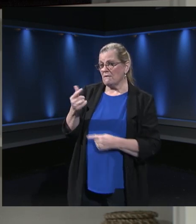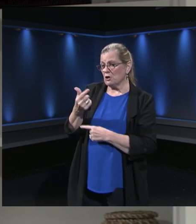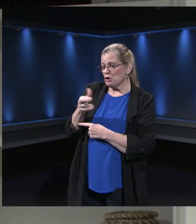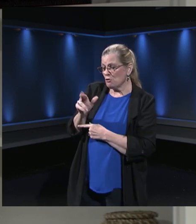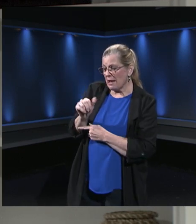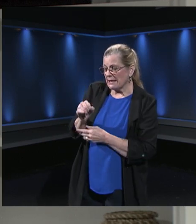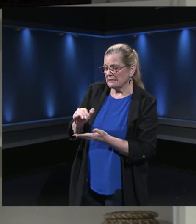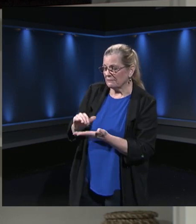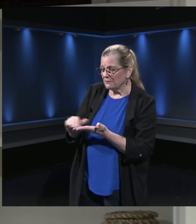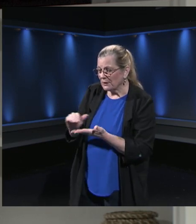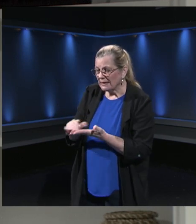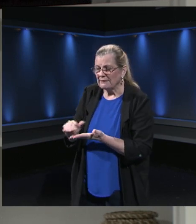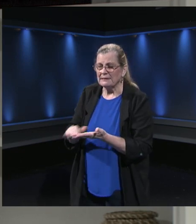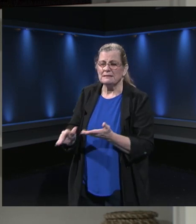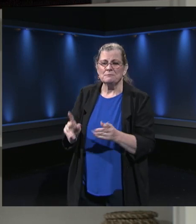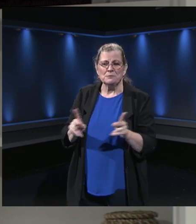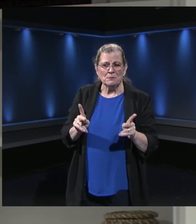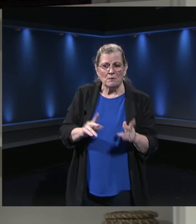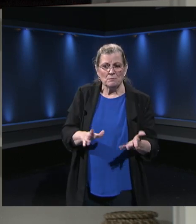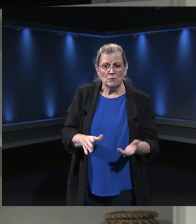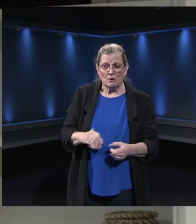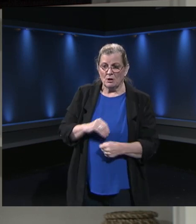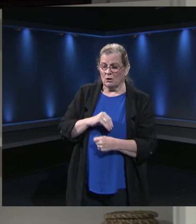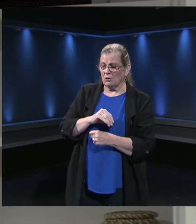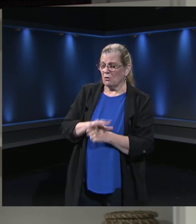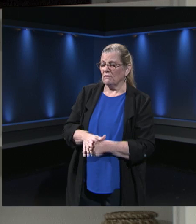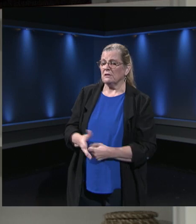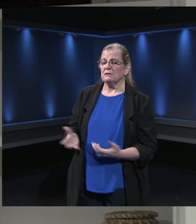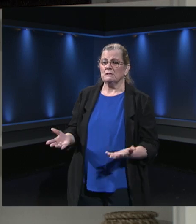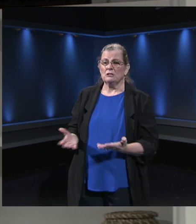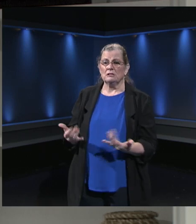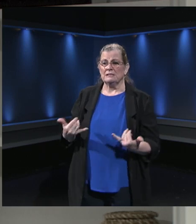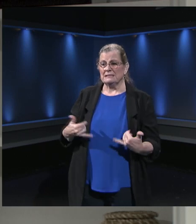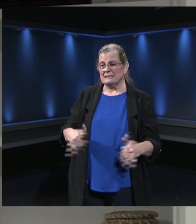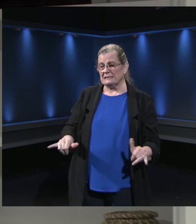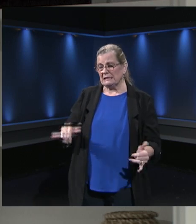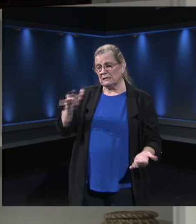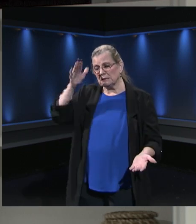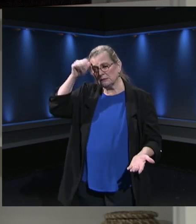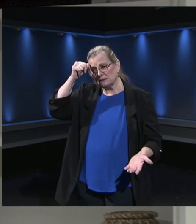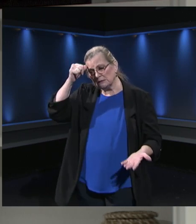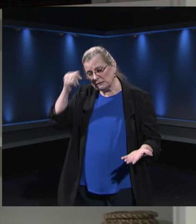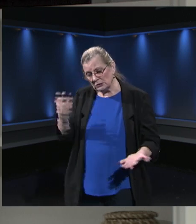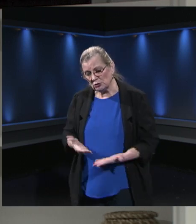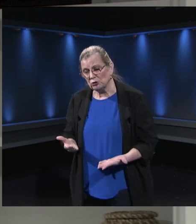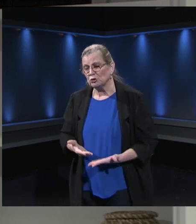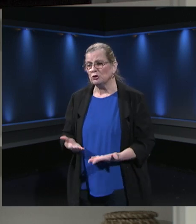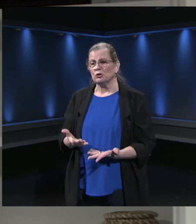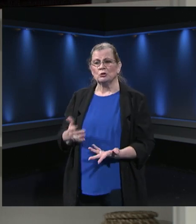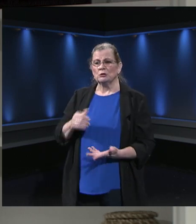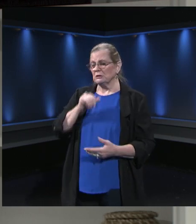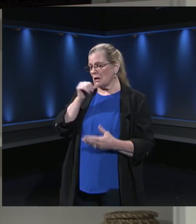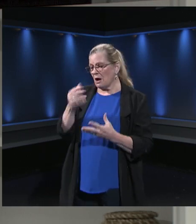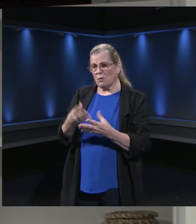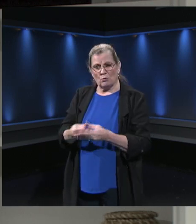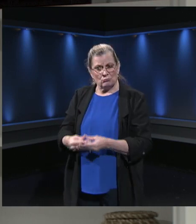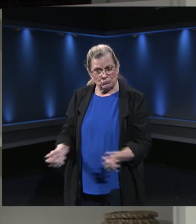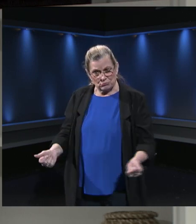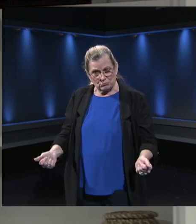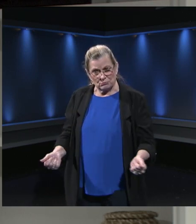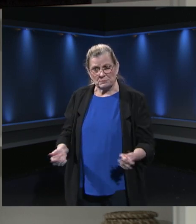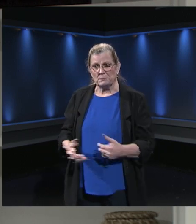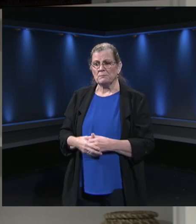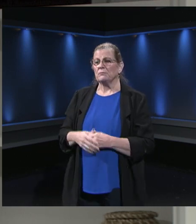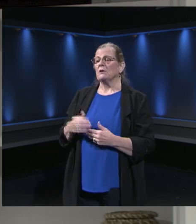COVID is here. We know COVID is not going away. We have to be a school system that provides new instruction for students,